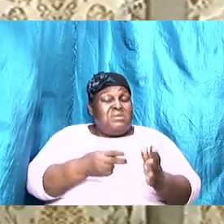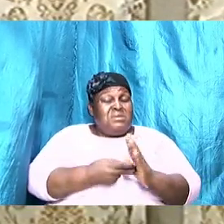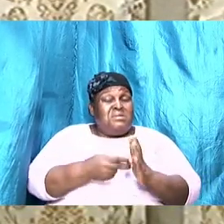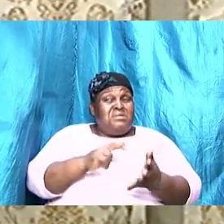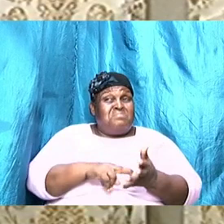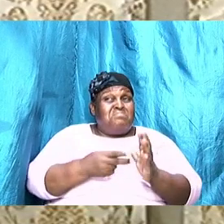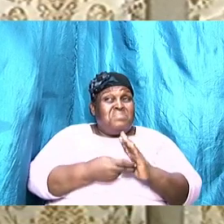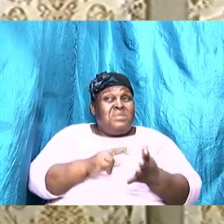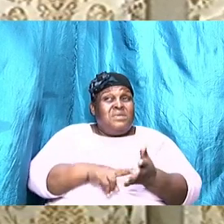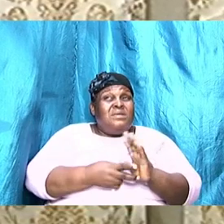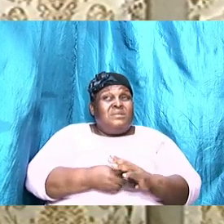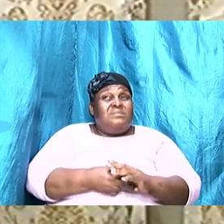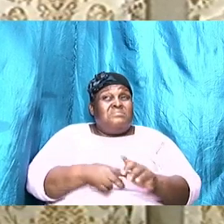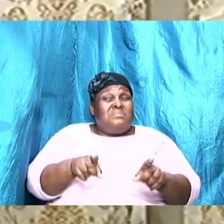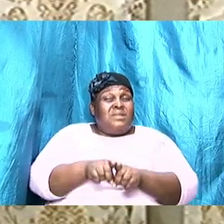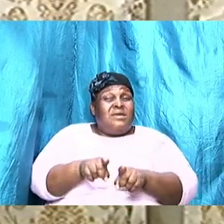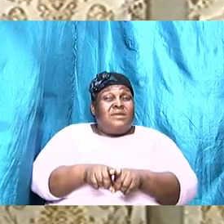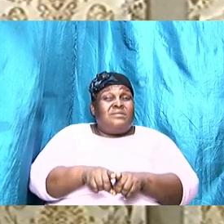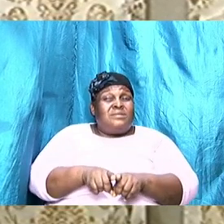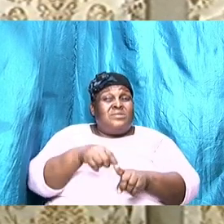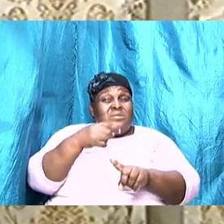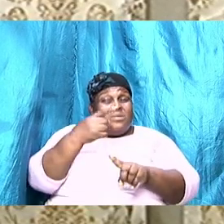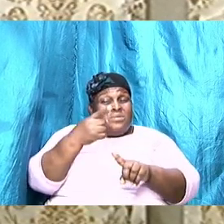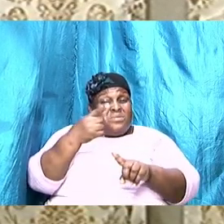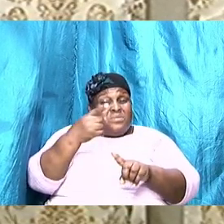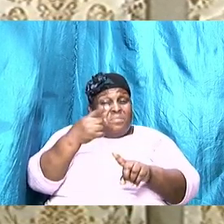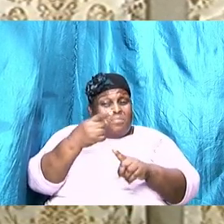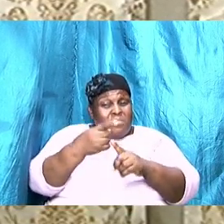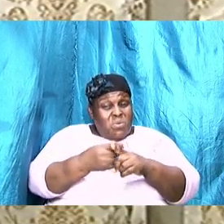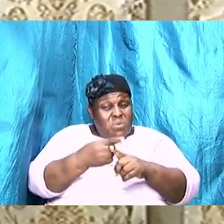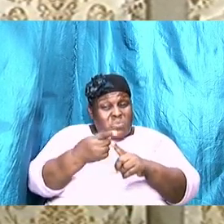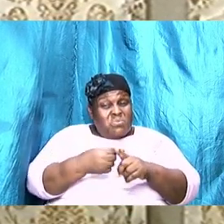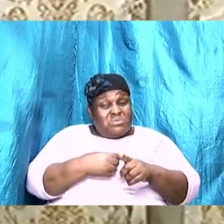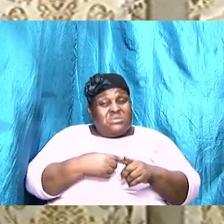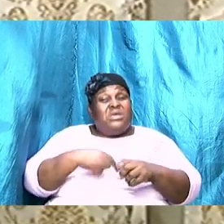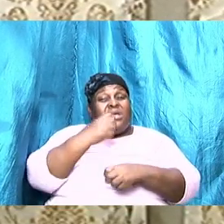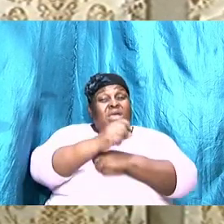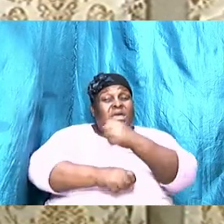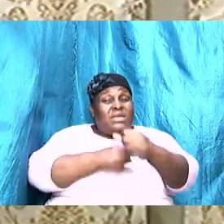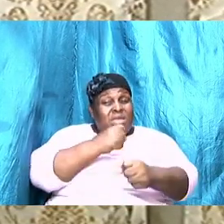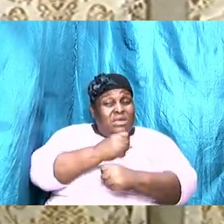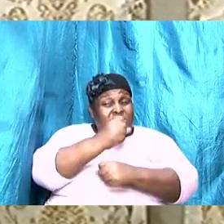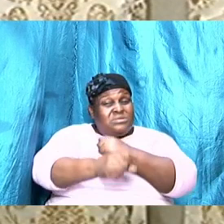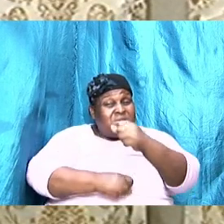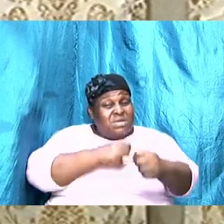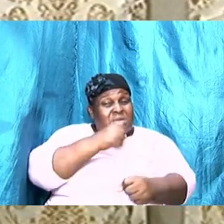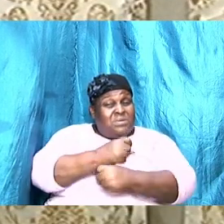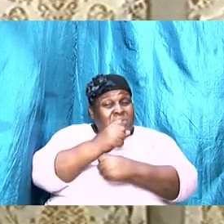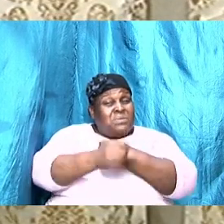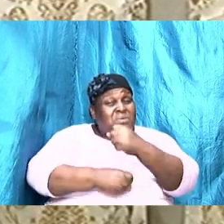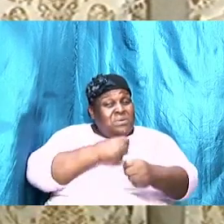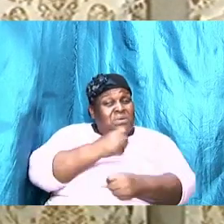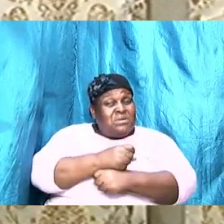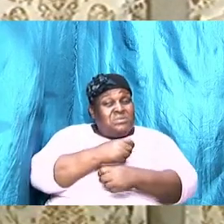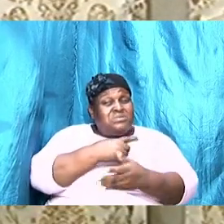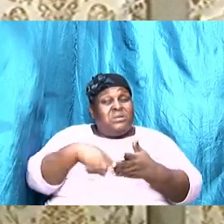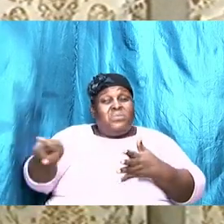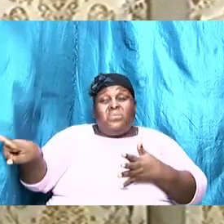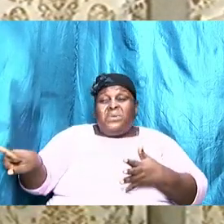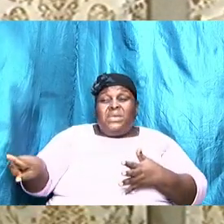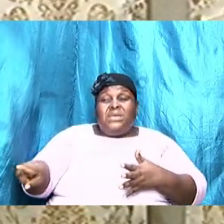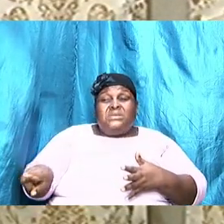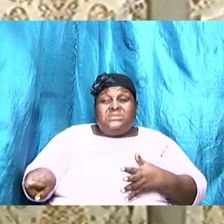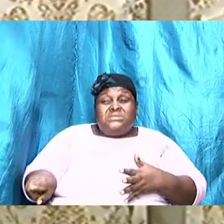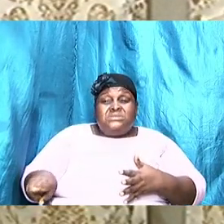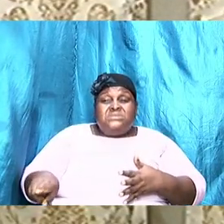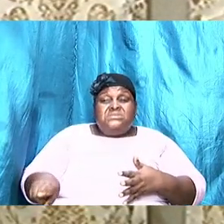or years of planning and wondering and counting the cost and looking and seeing how to do it. It